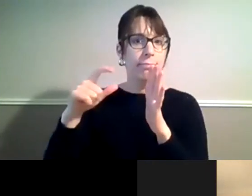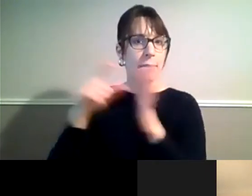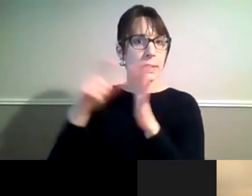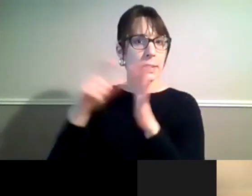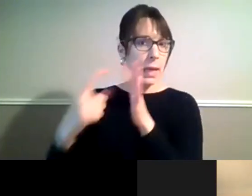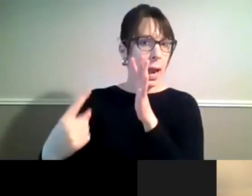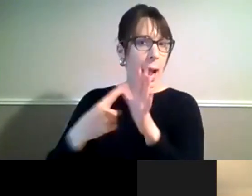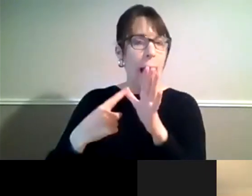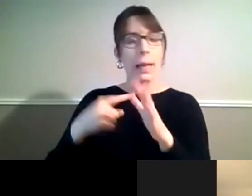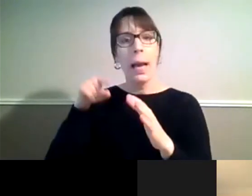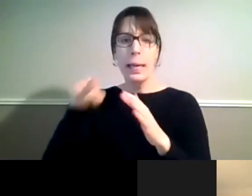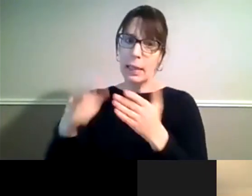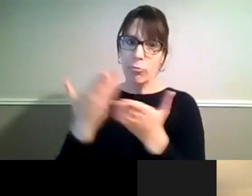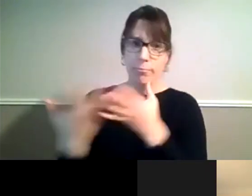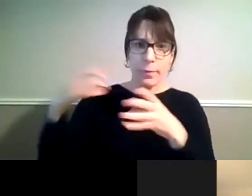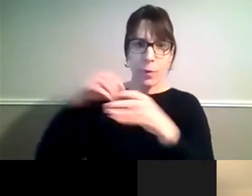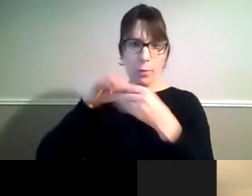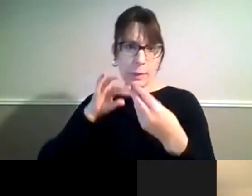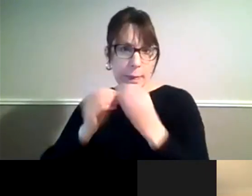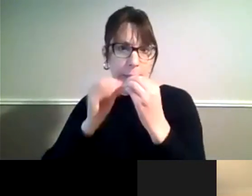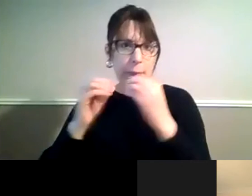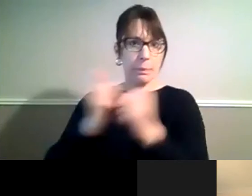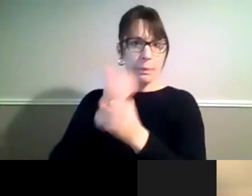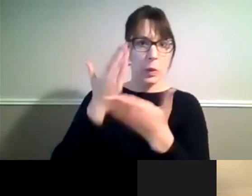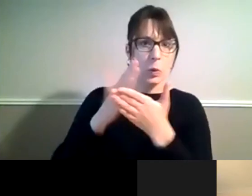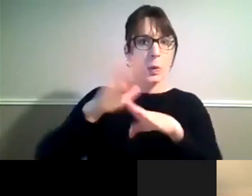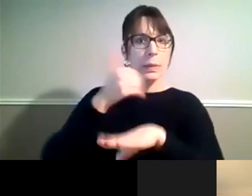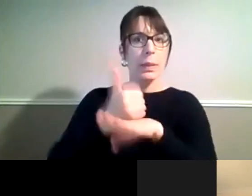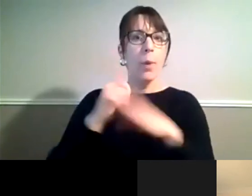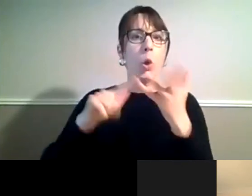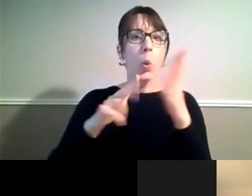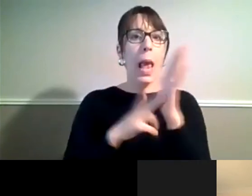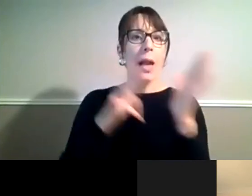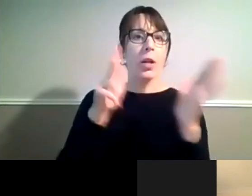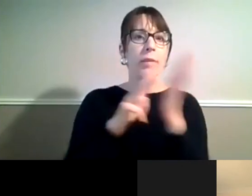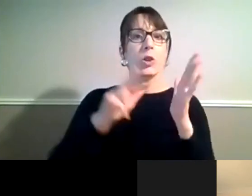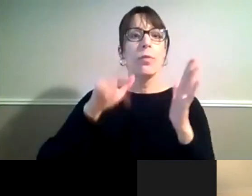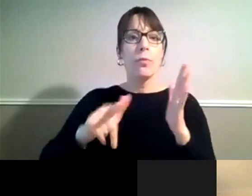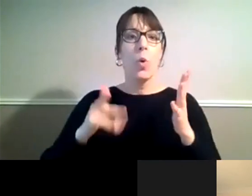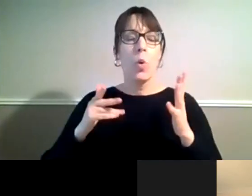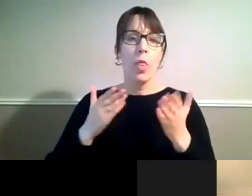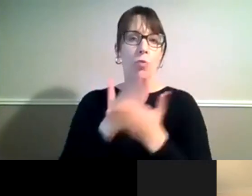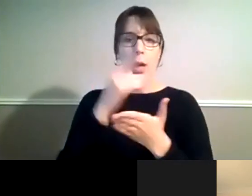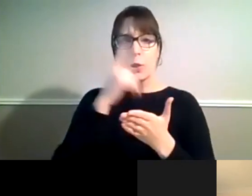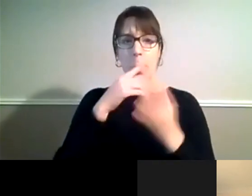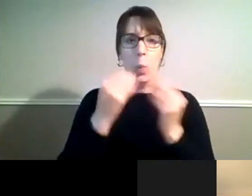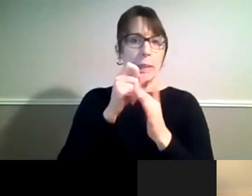participated in negotiating the United Nations Convention on the Rights of Persons with Disabilities.